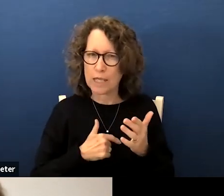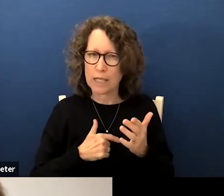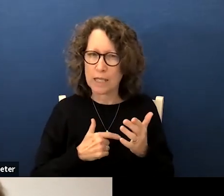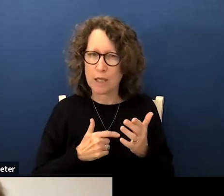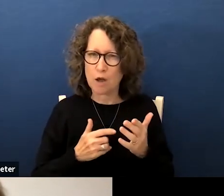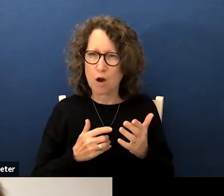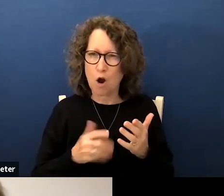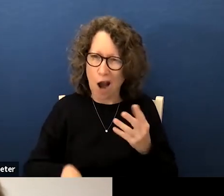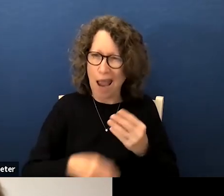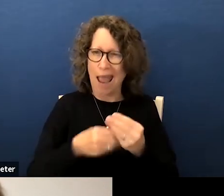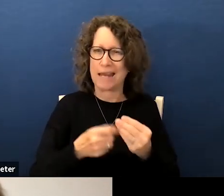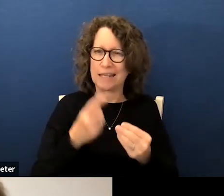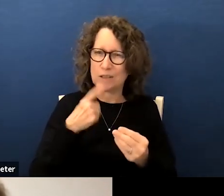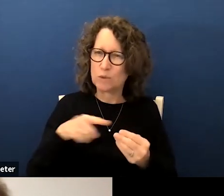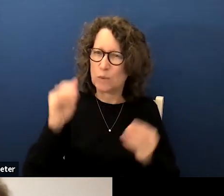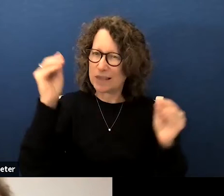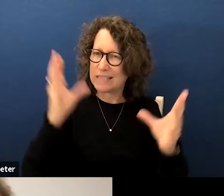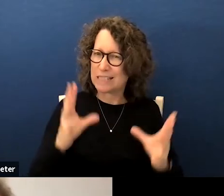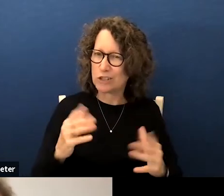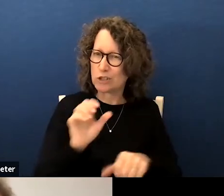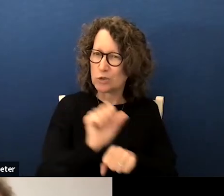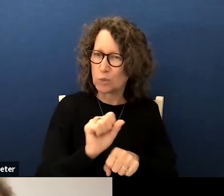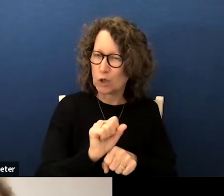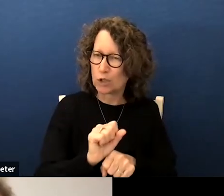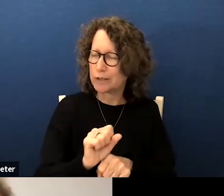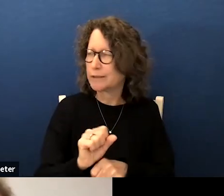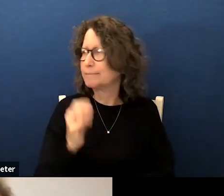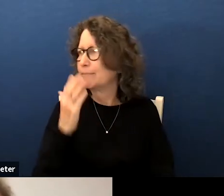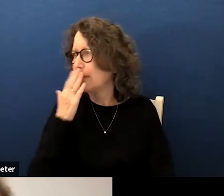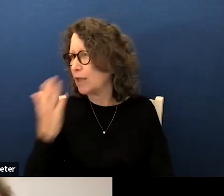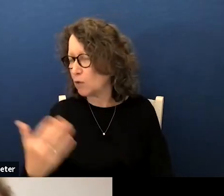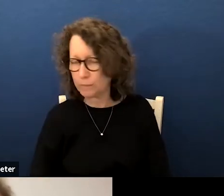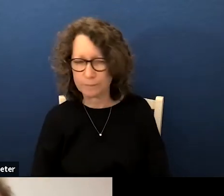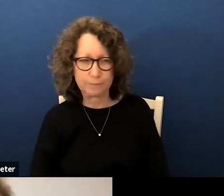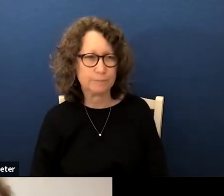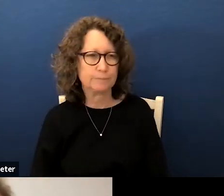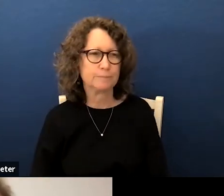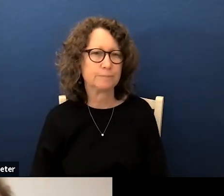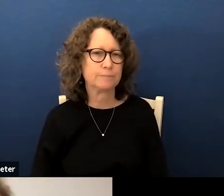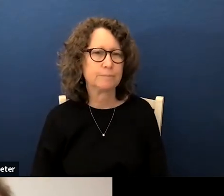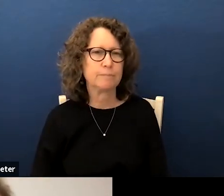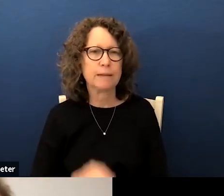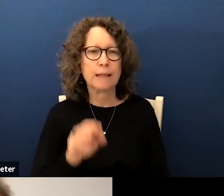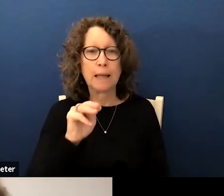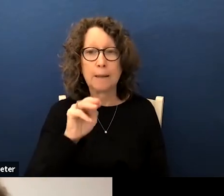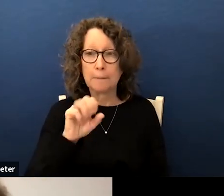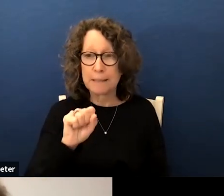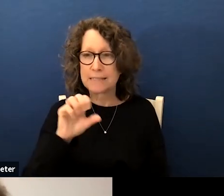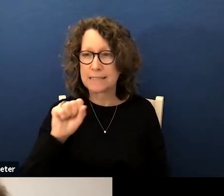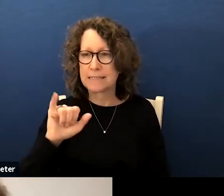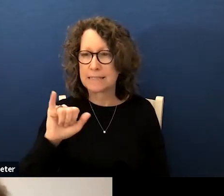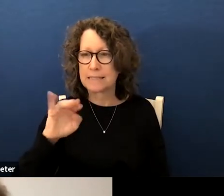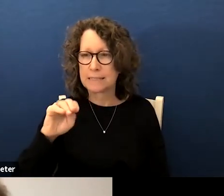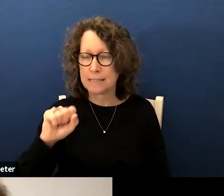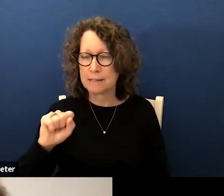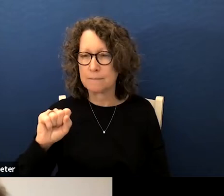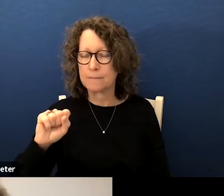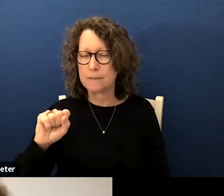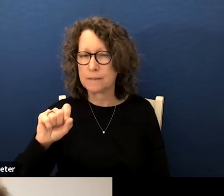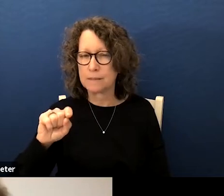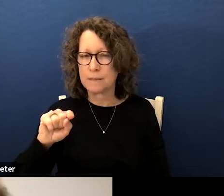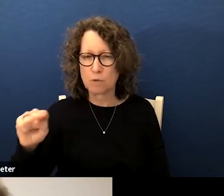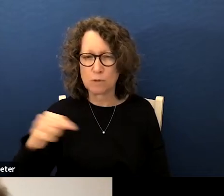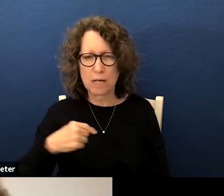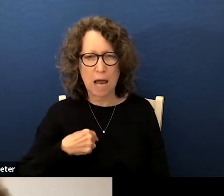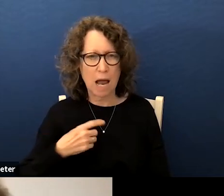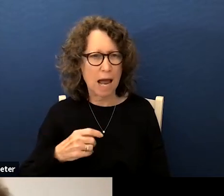the teachers plates thank you thank you miss sims-morton yeah and i must be completely foggy